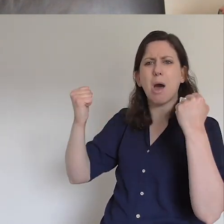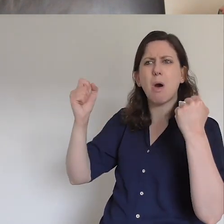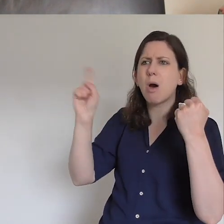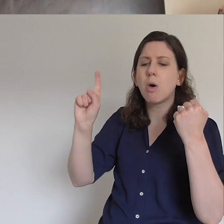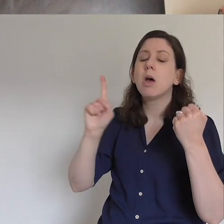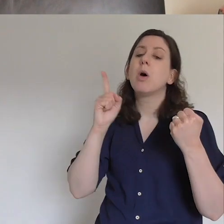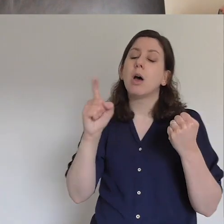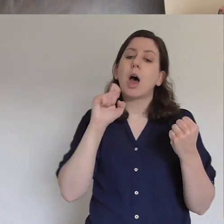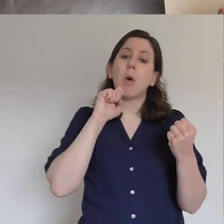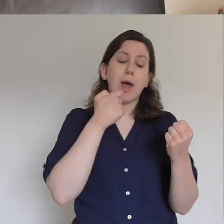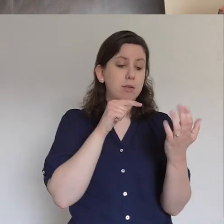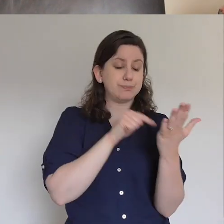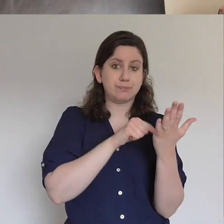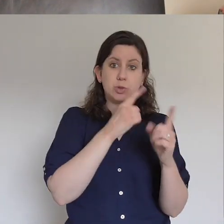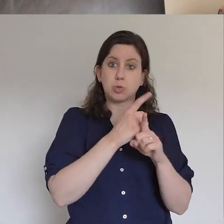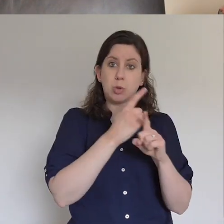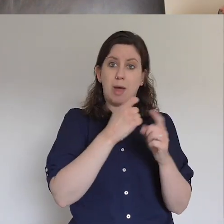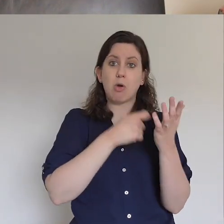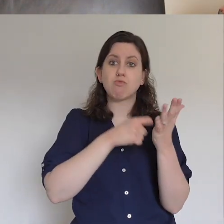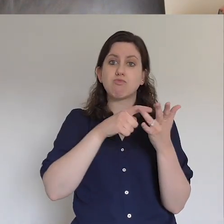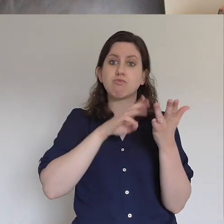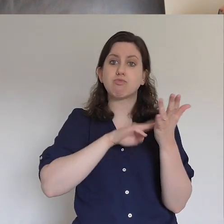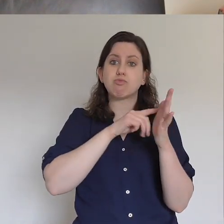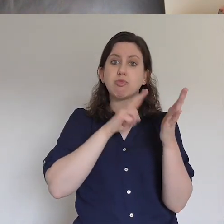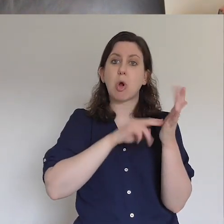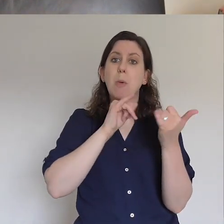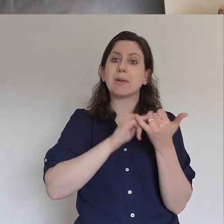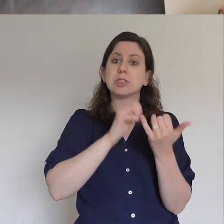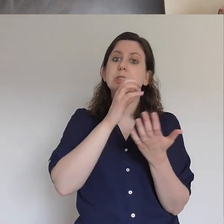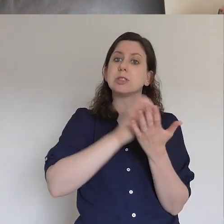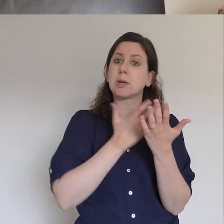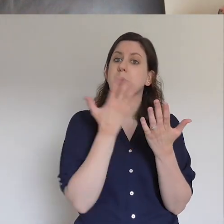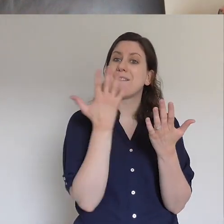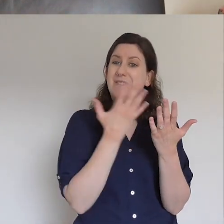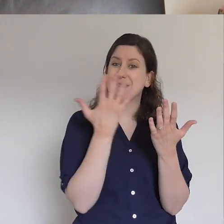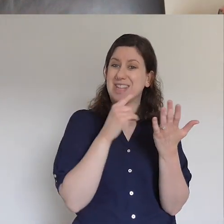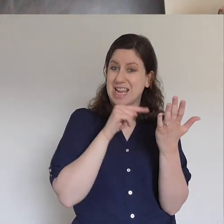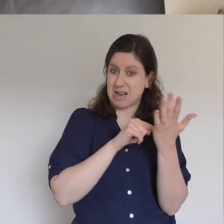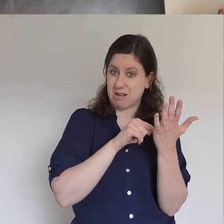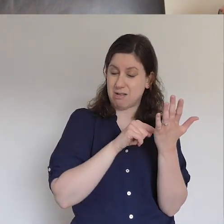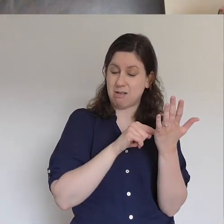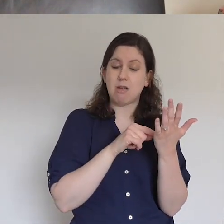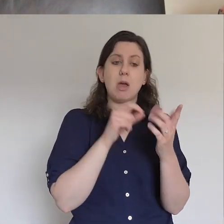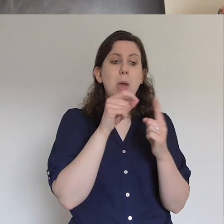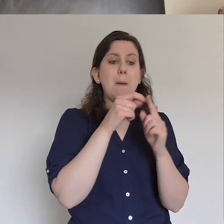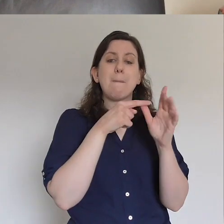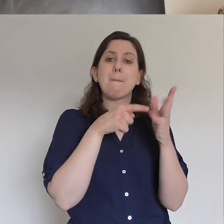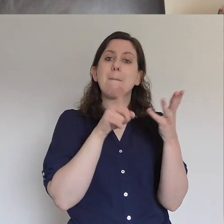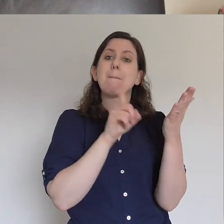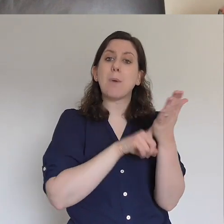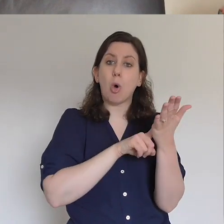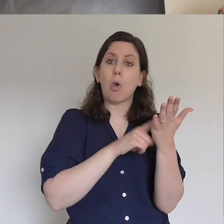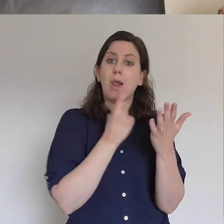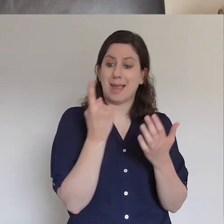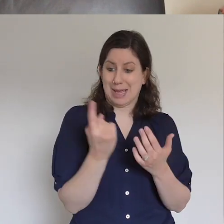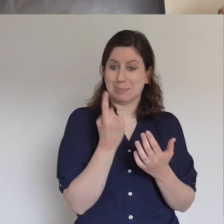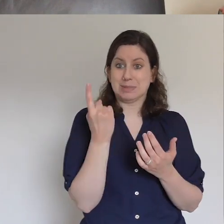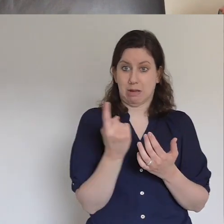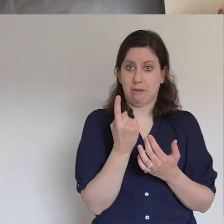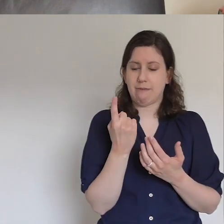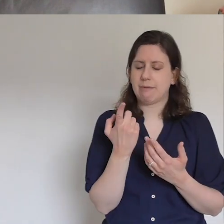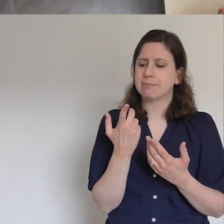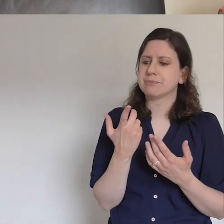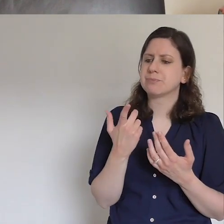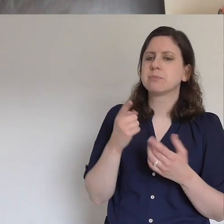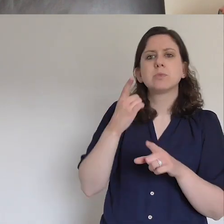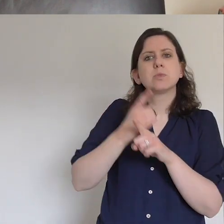Romans. If you want to flick over to Romans chapter 15, it's a beautiful moment when Paul actually talks about